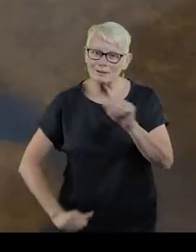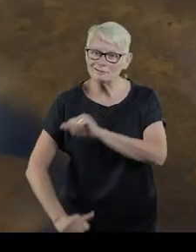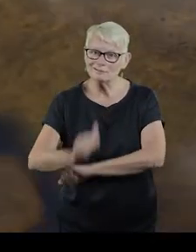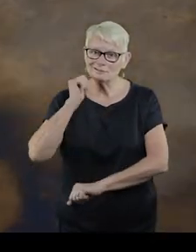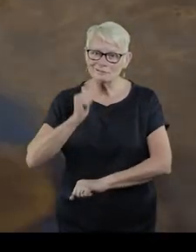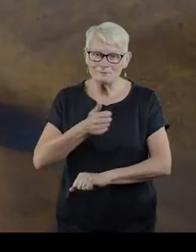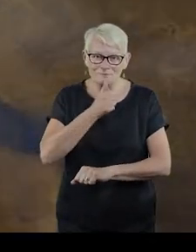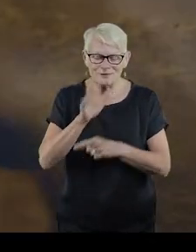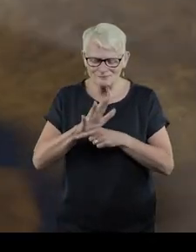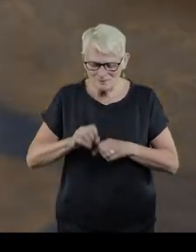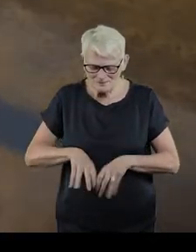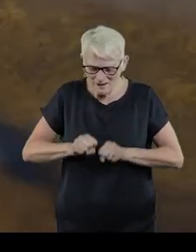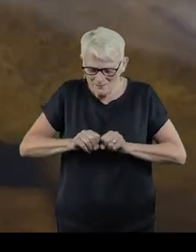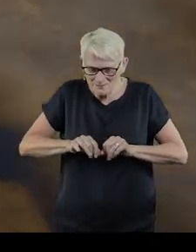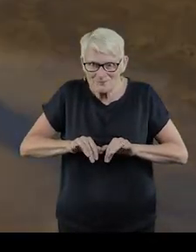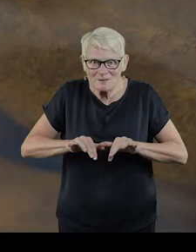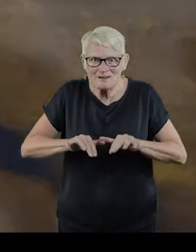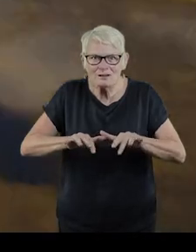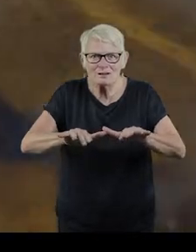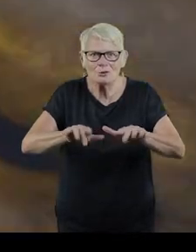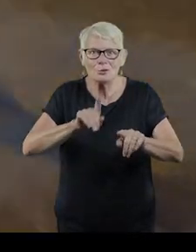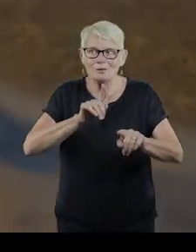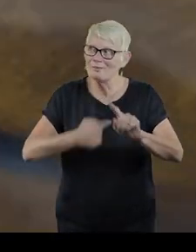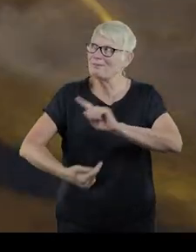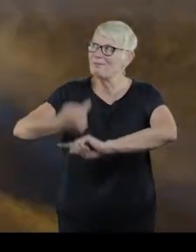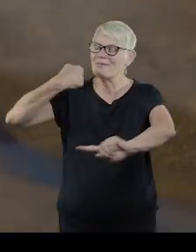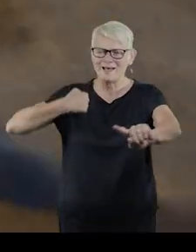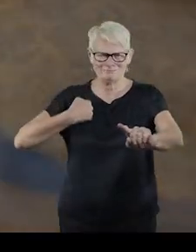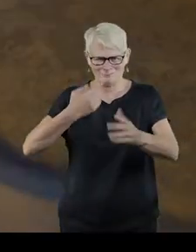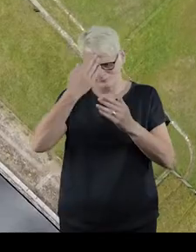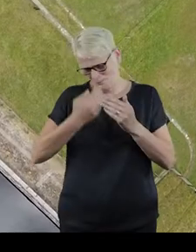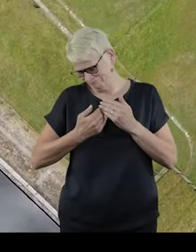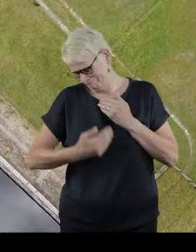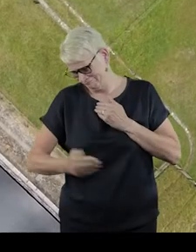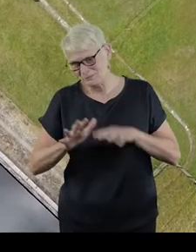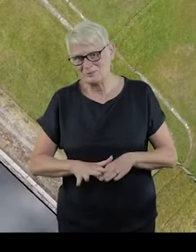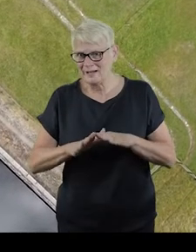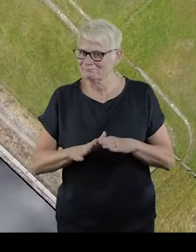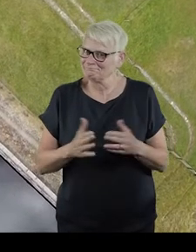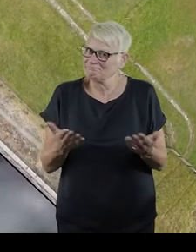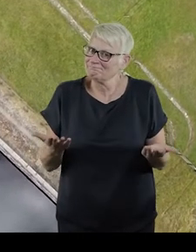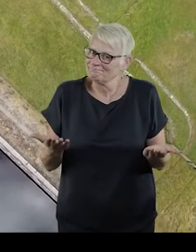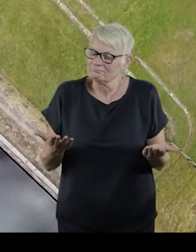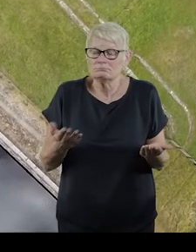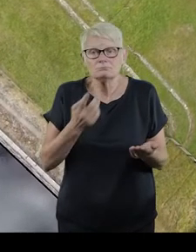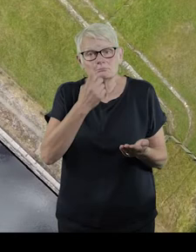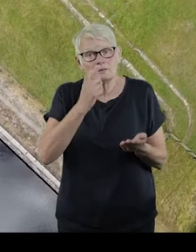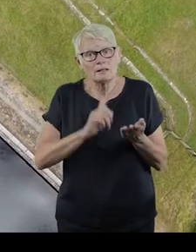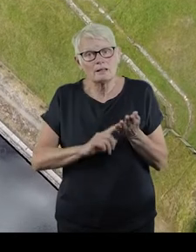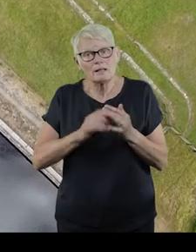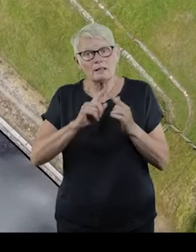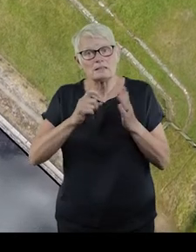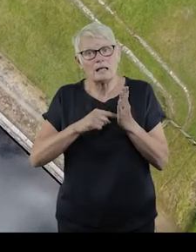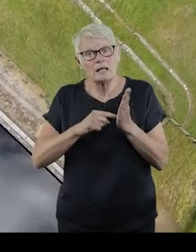first film bubbled into existence. Who knew what we had in store for us? Can Lizette still be